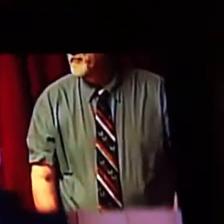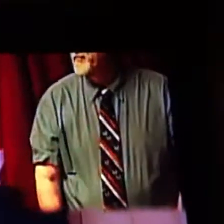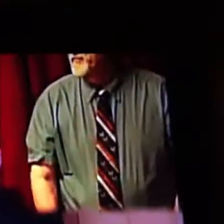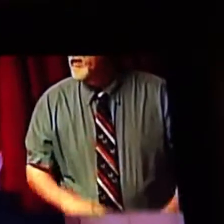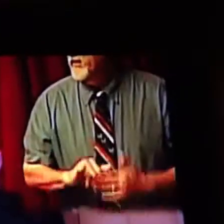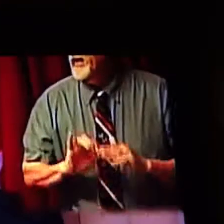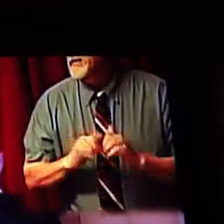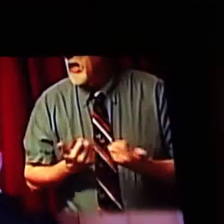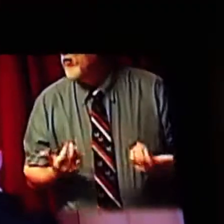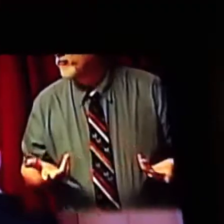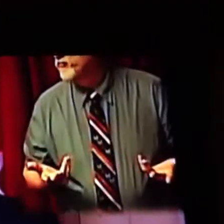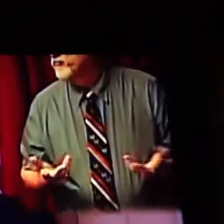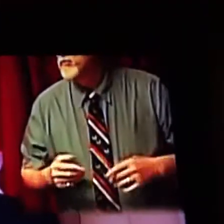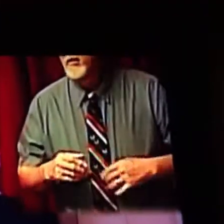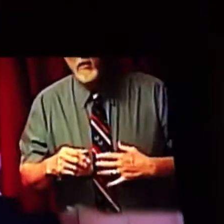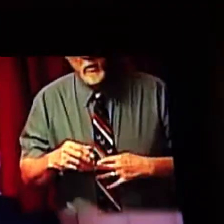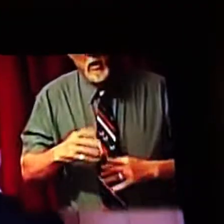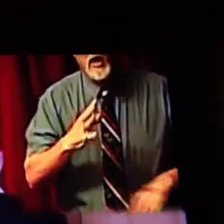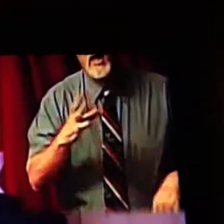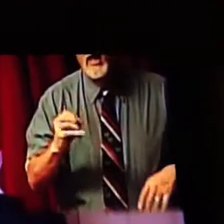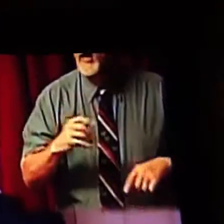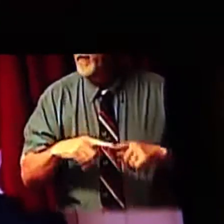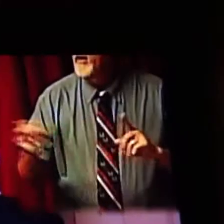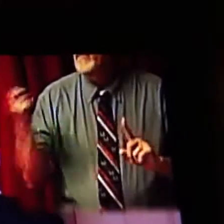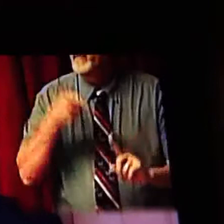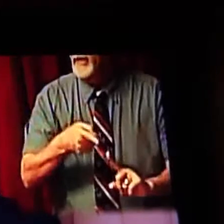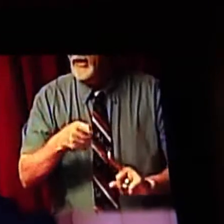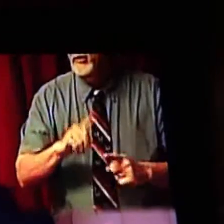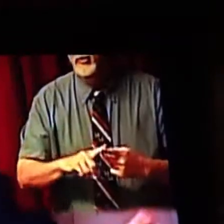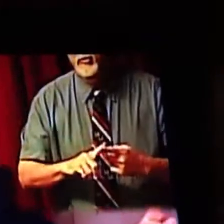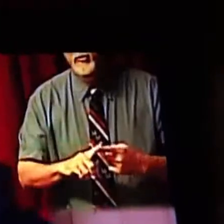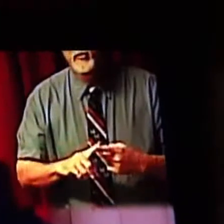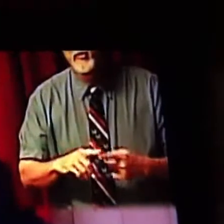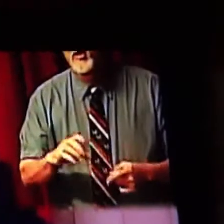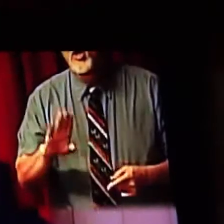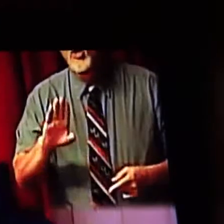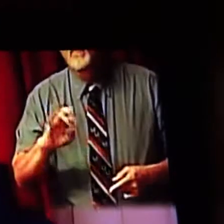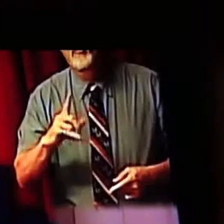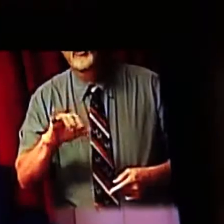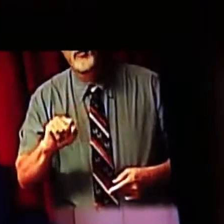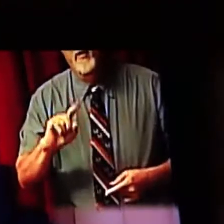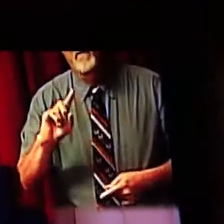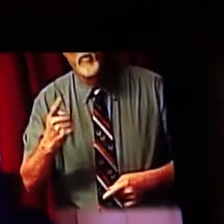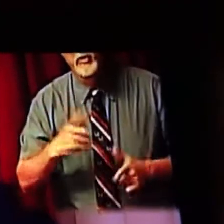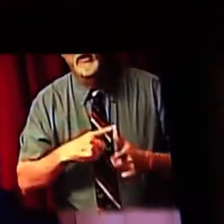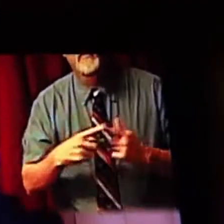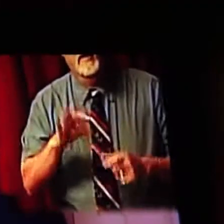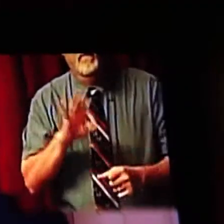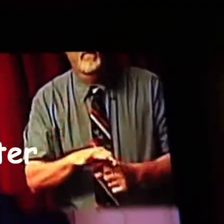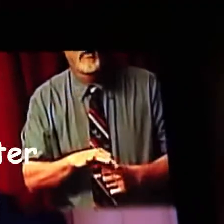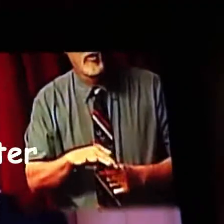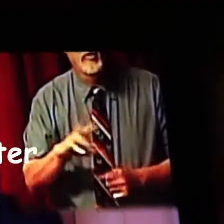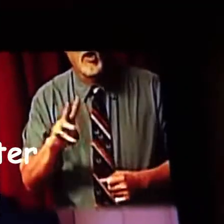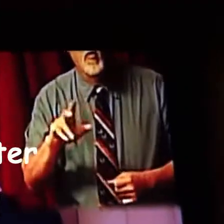That's how that would be done. But let's get back to where we need to go. Councilman Boudoir first. Then we need to vote on